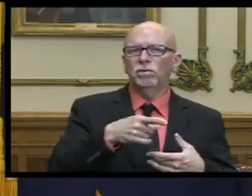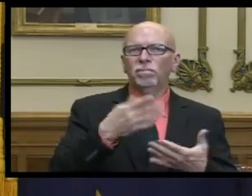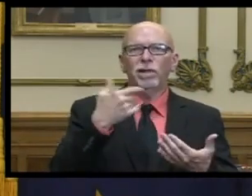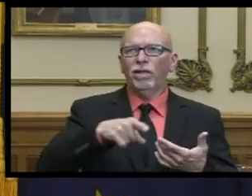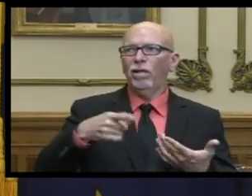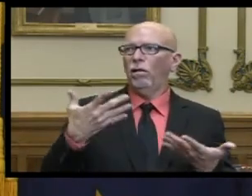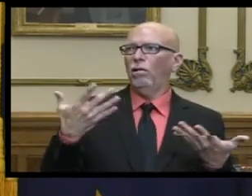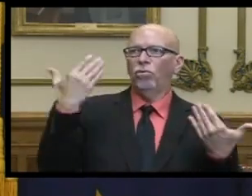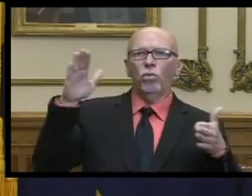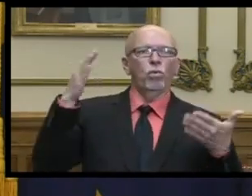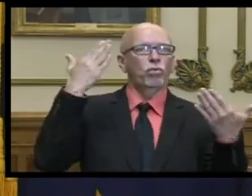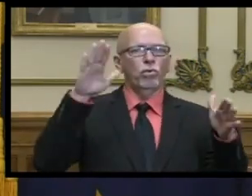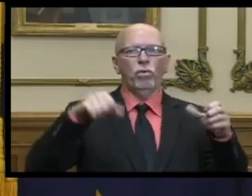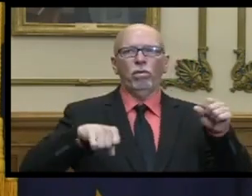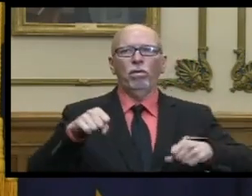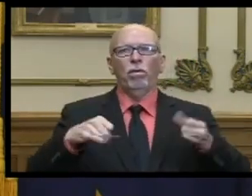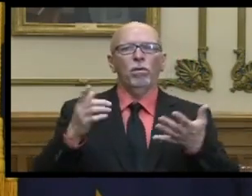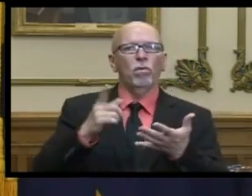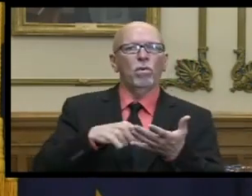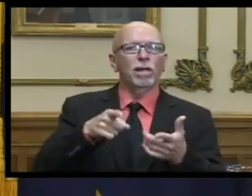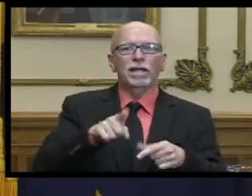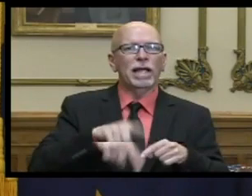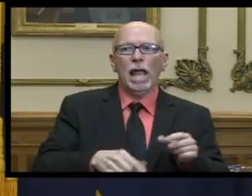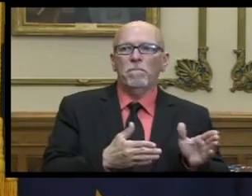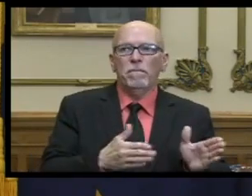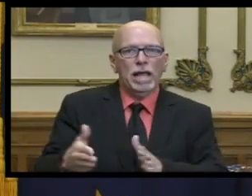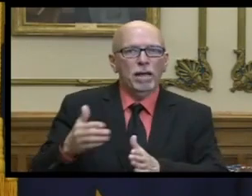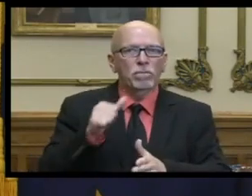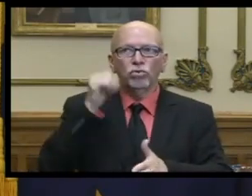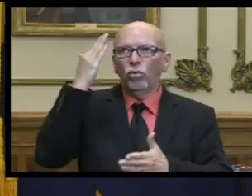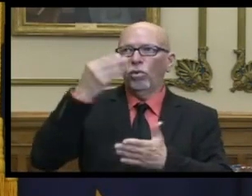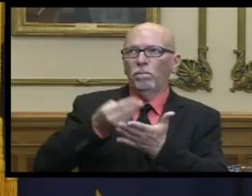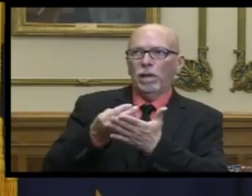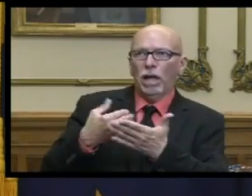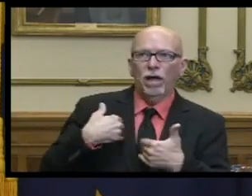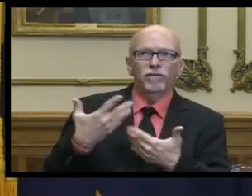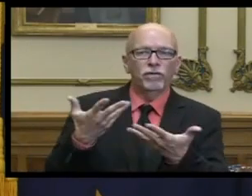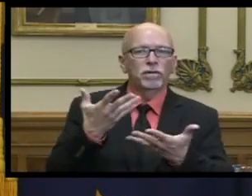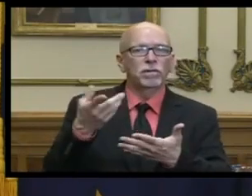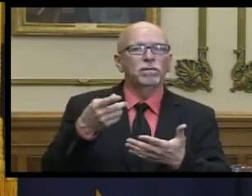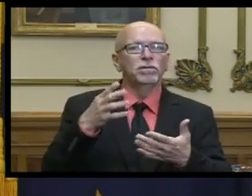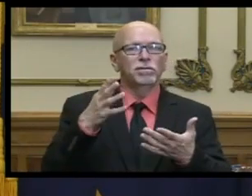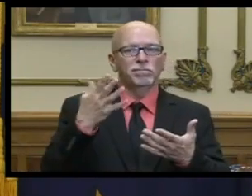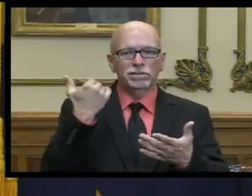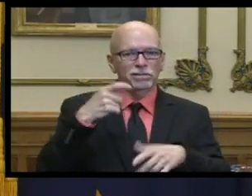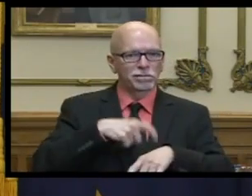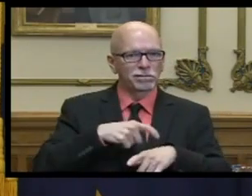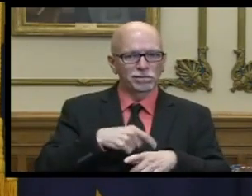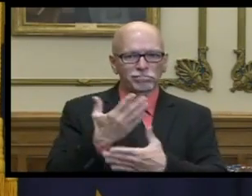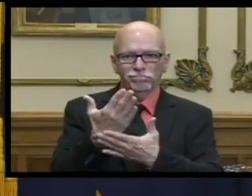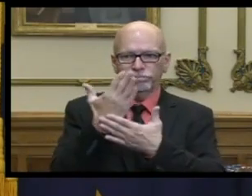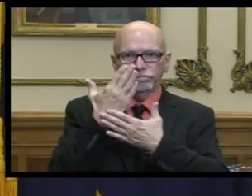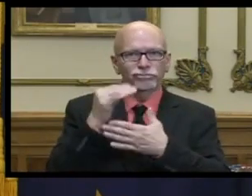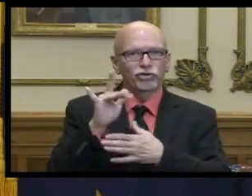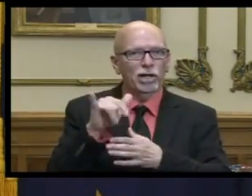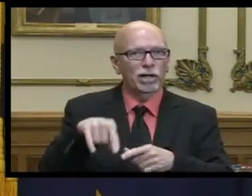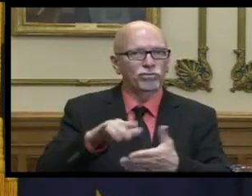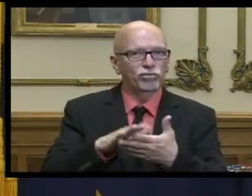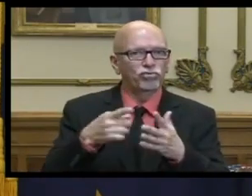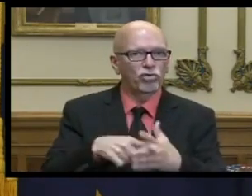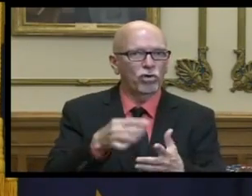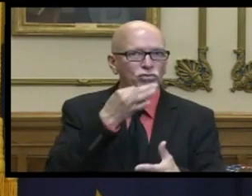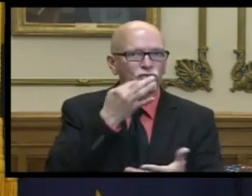unknown and the ability to to plan um right around the corner in in july and then